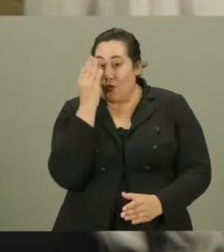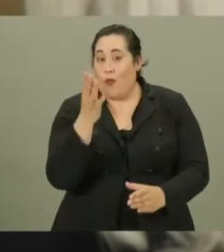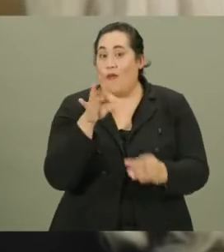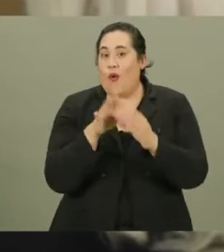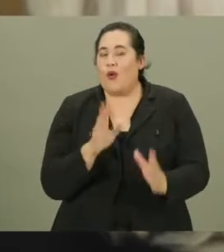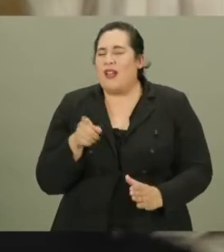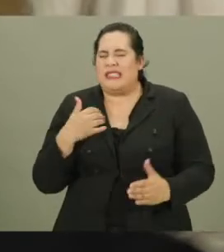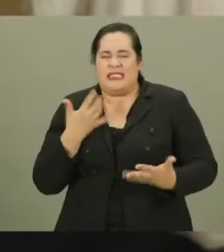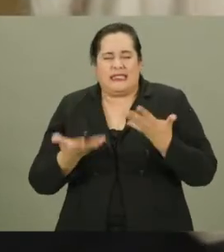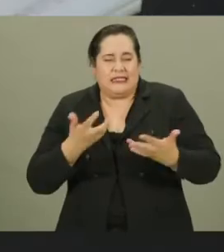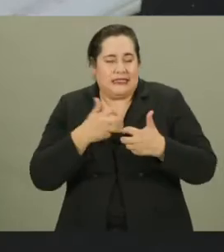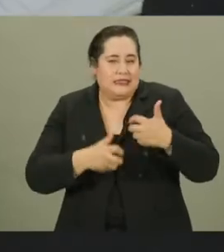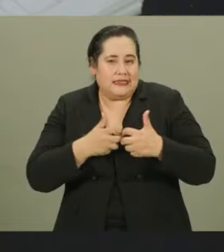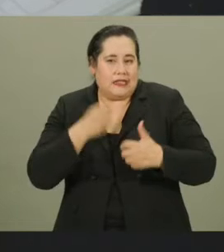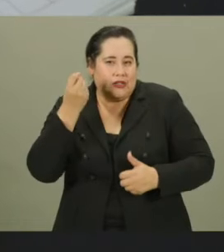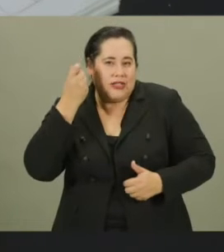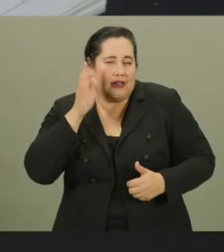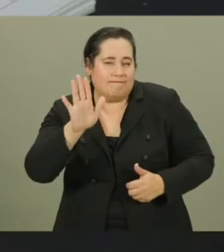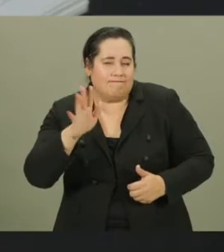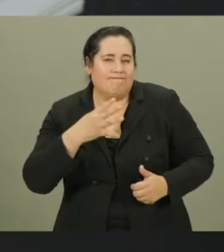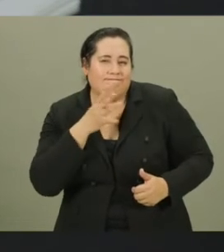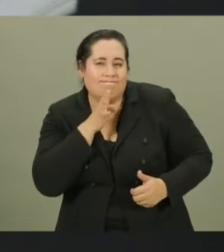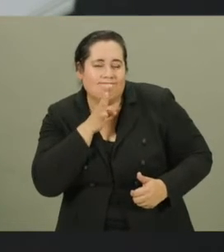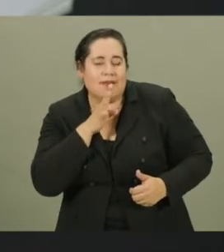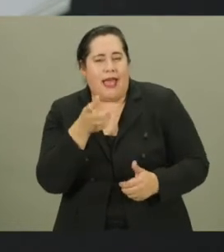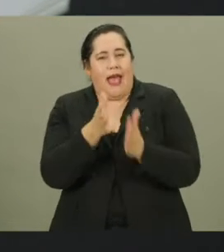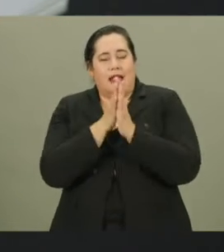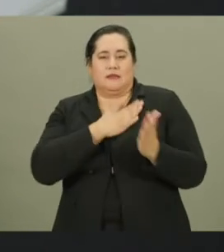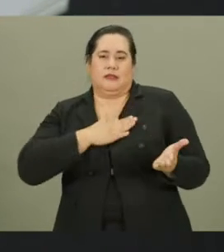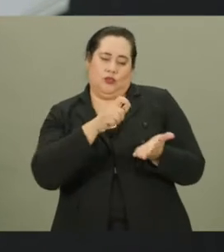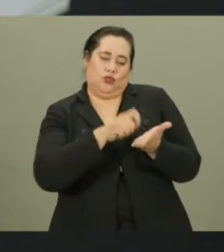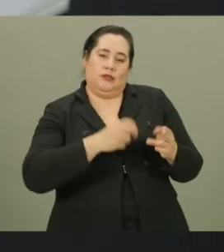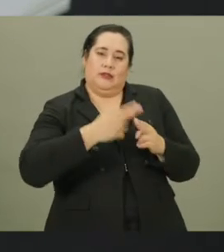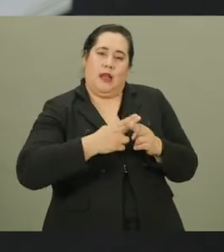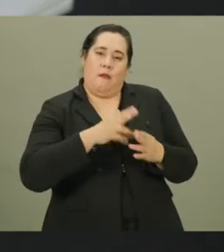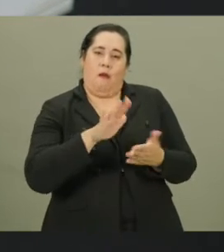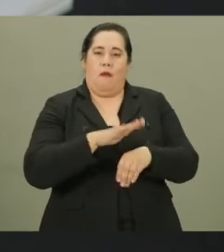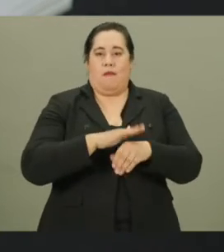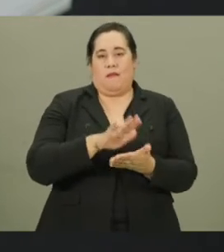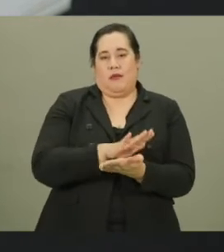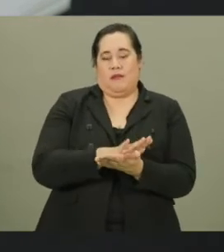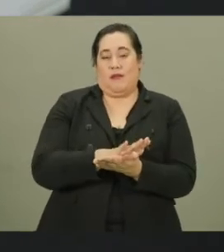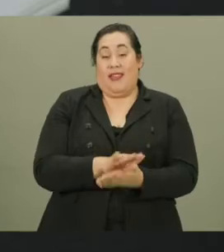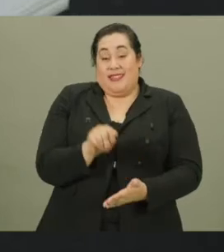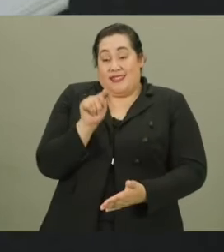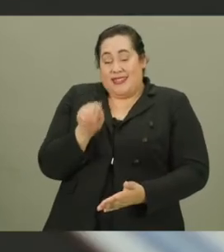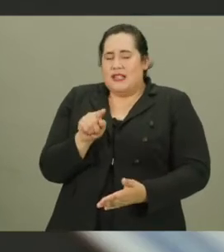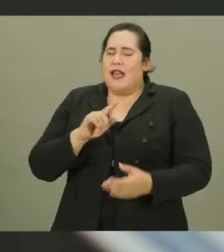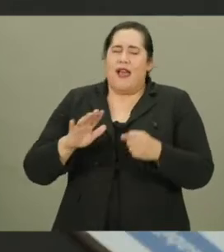told the voter that he was having difficulty understanding him and asked him to write his name on a piece of paper.